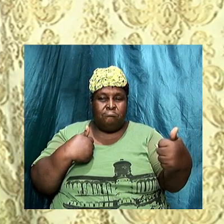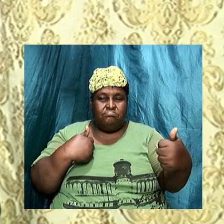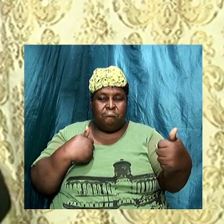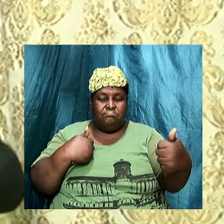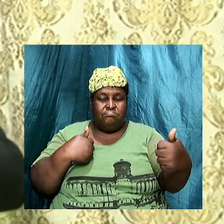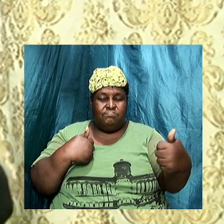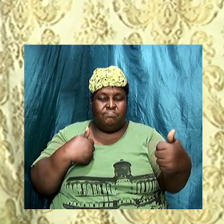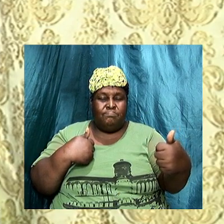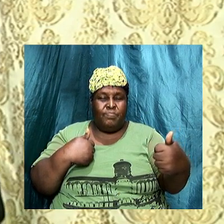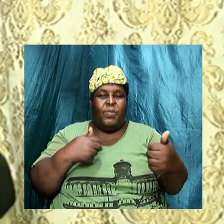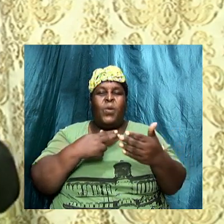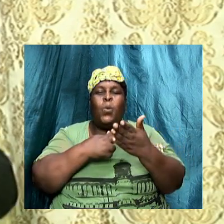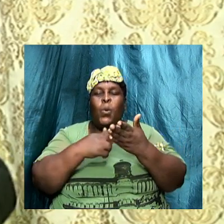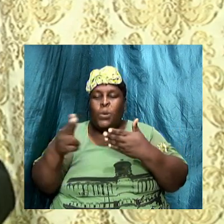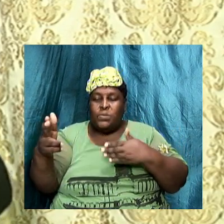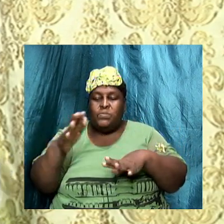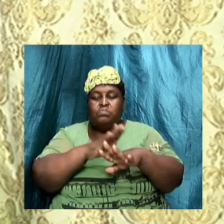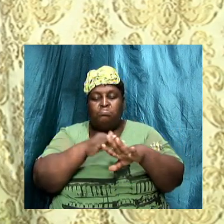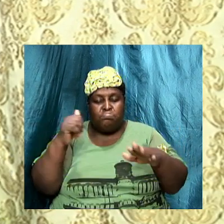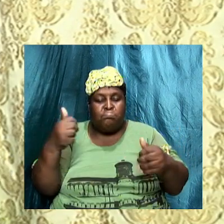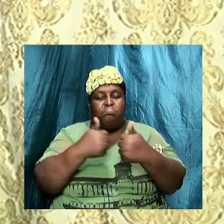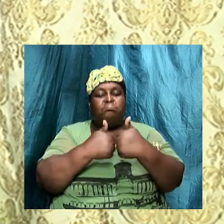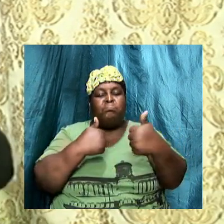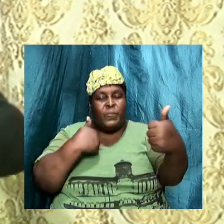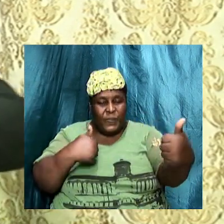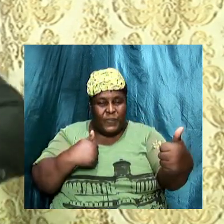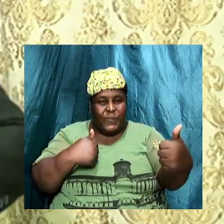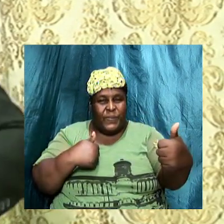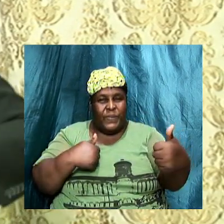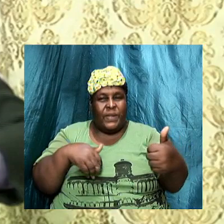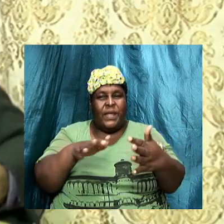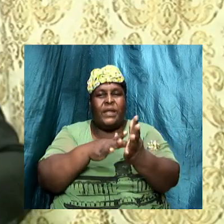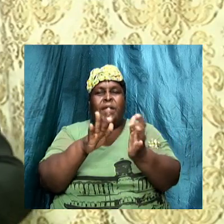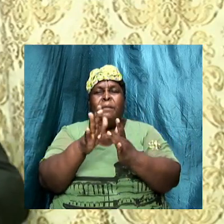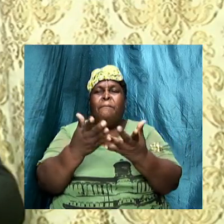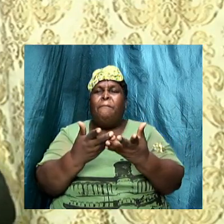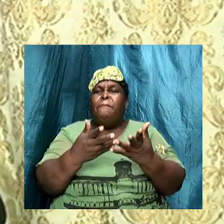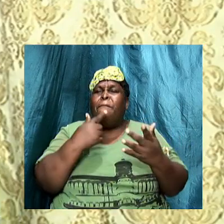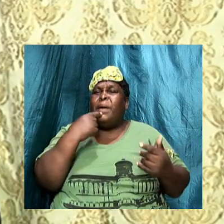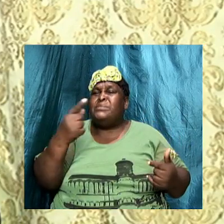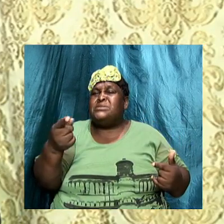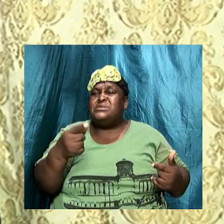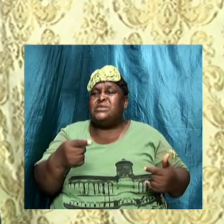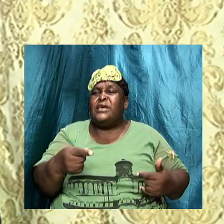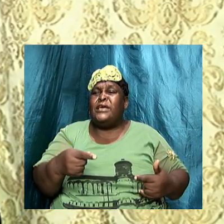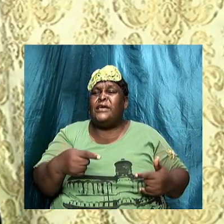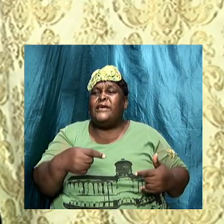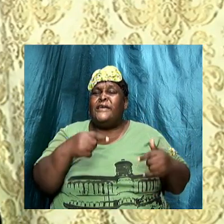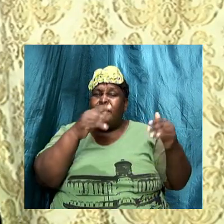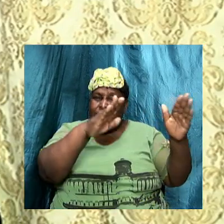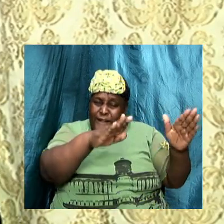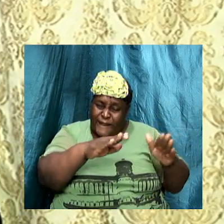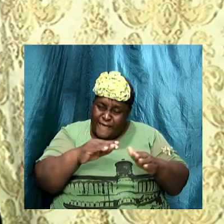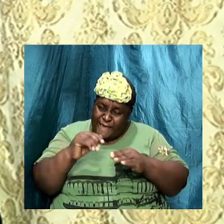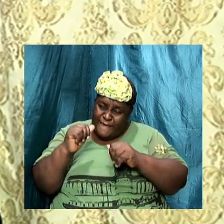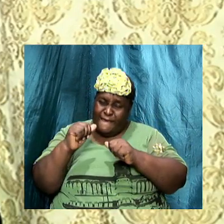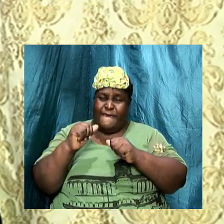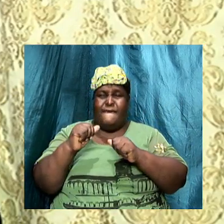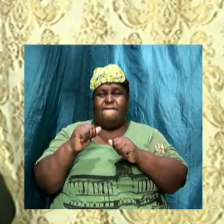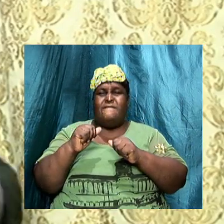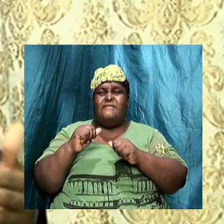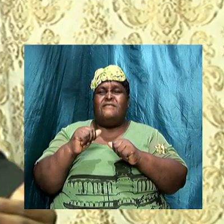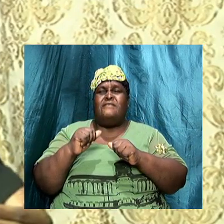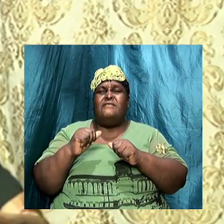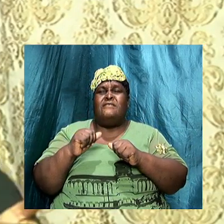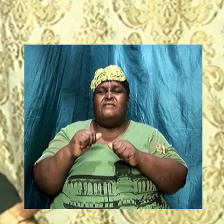Amen. So holiness is a call to separation. So the Bible says, out from among them, and be separate, say